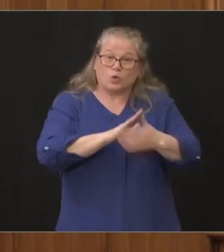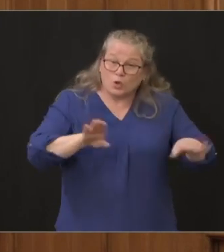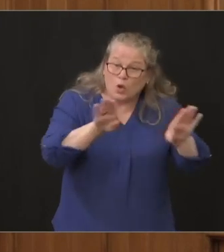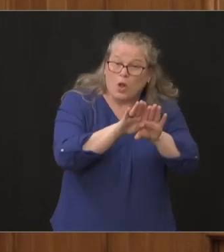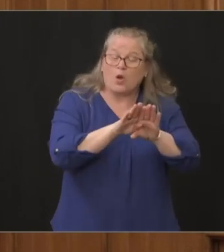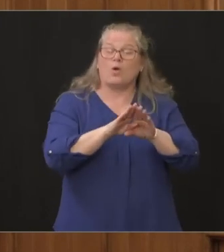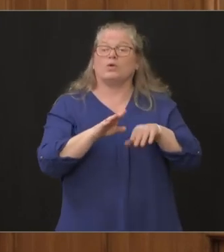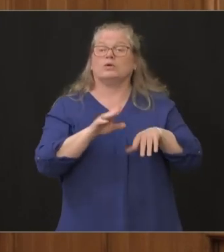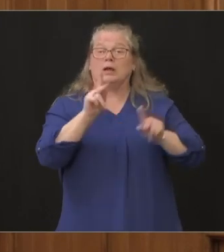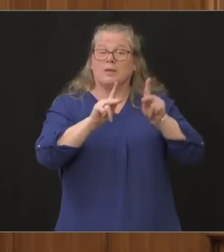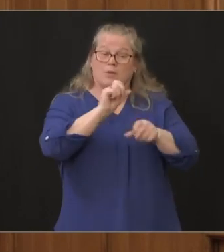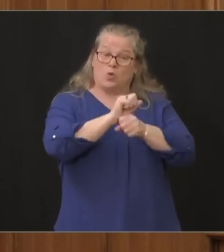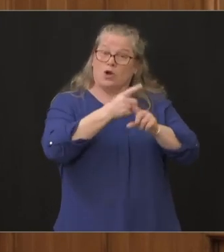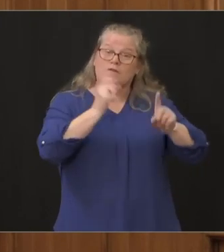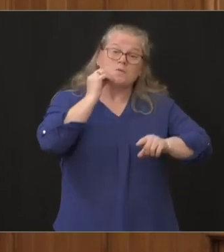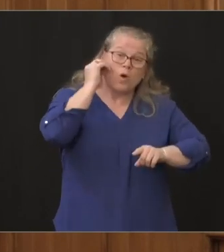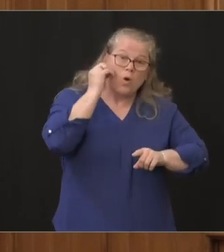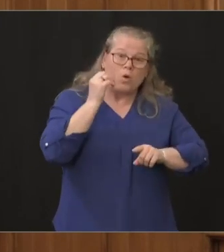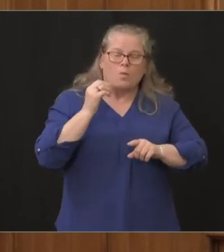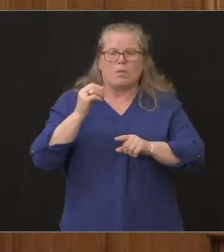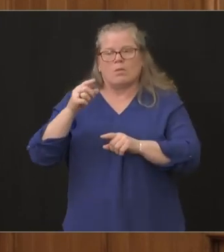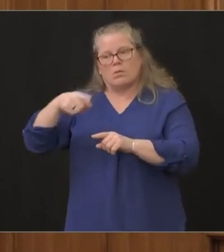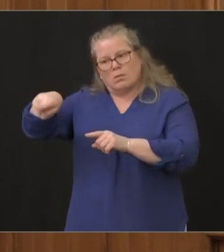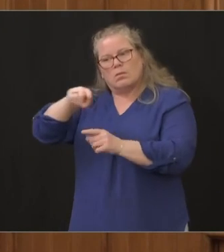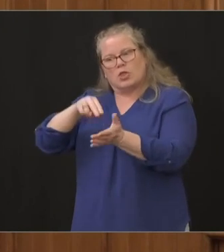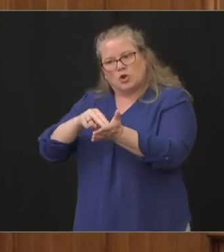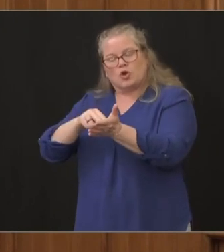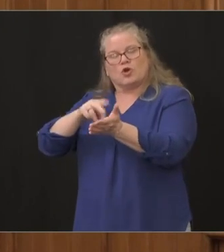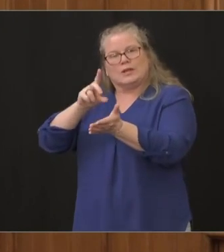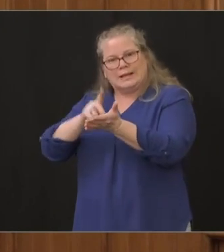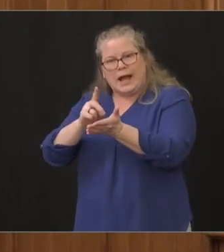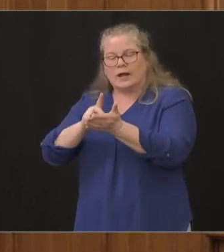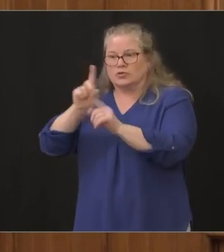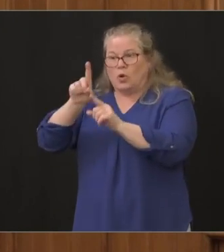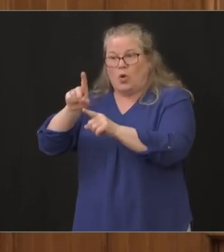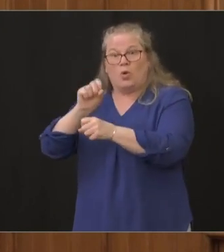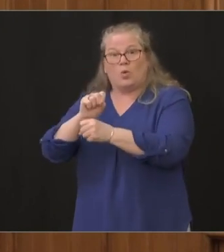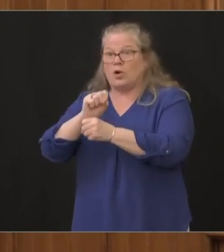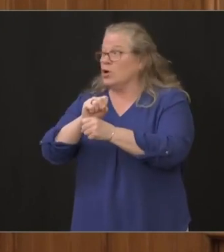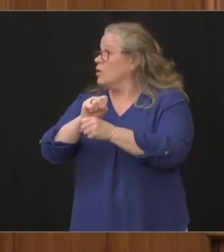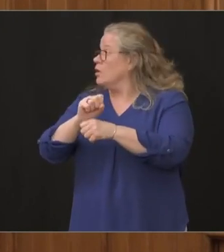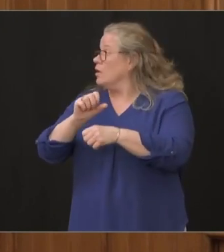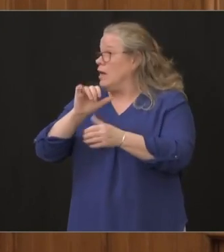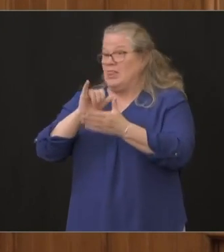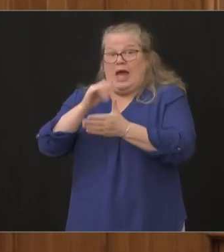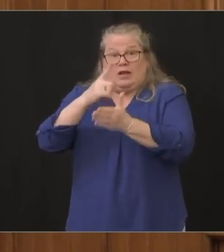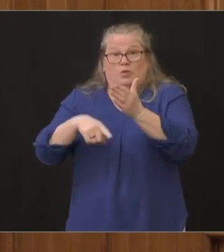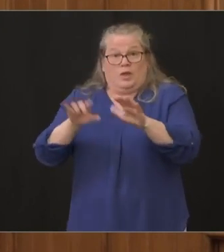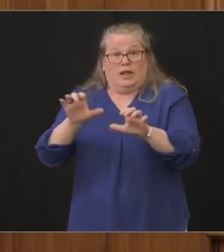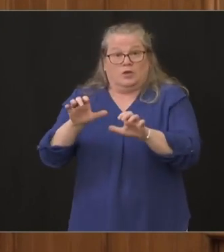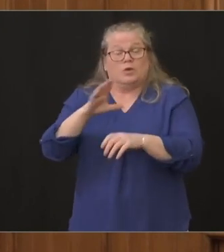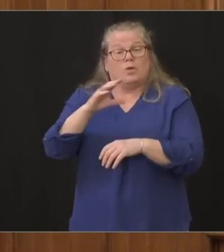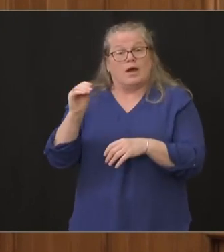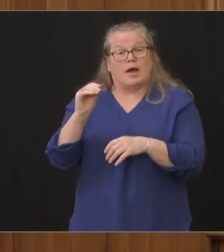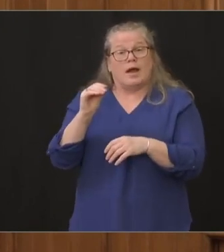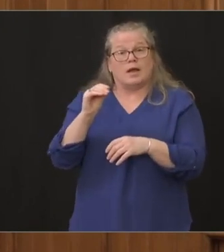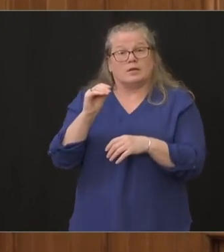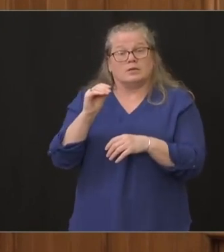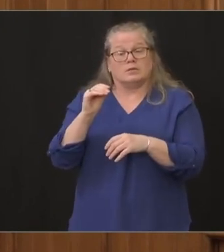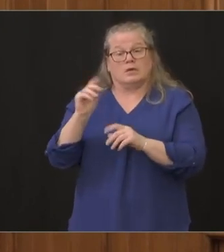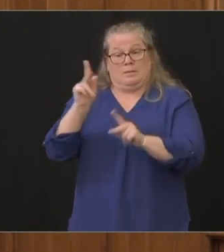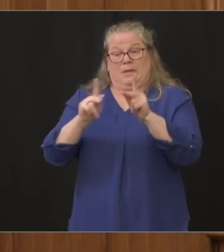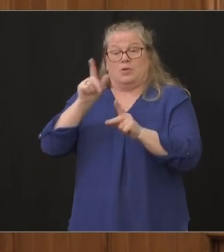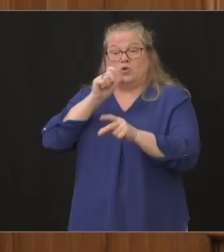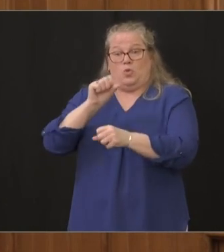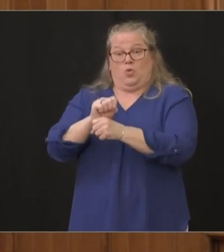forth health care workers are going into the crisis and that's what they do and health care people who work